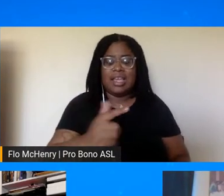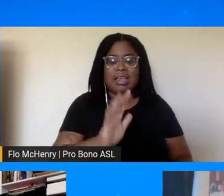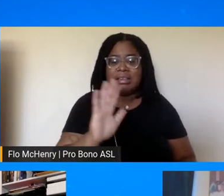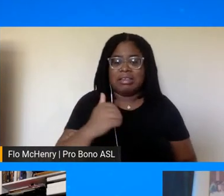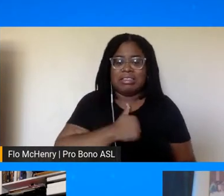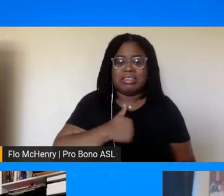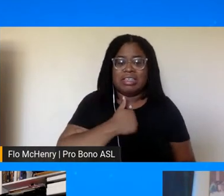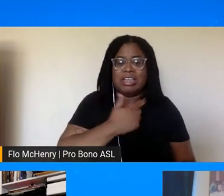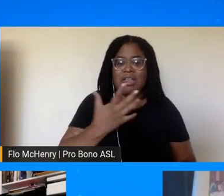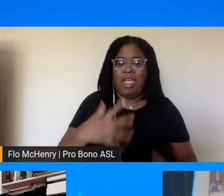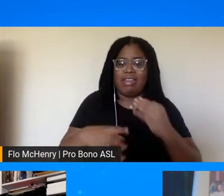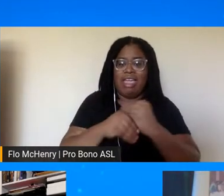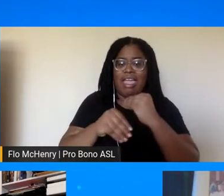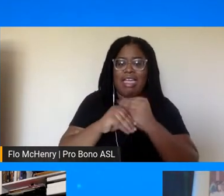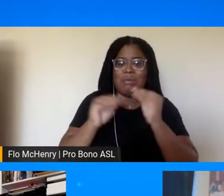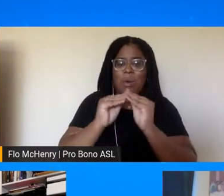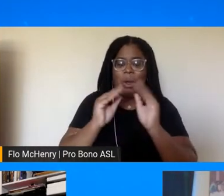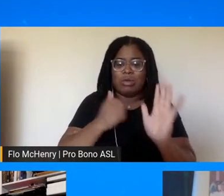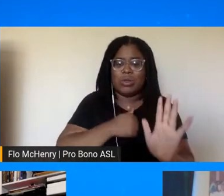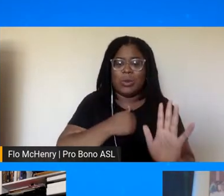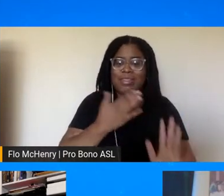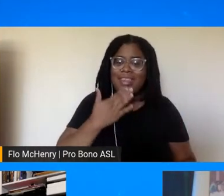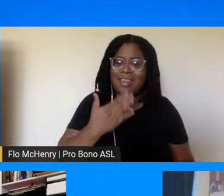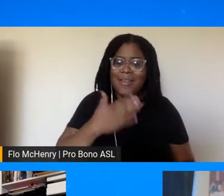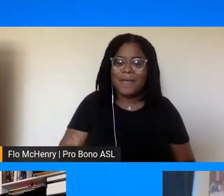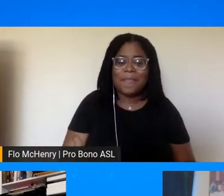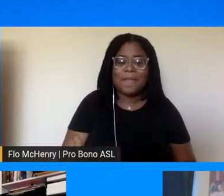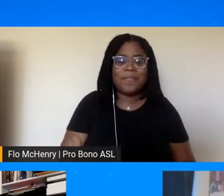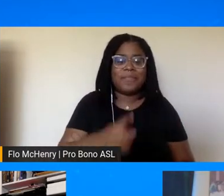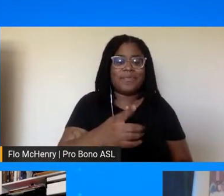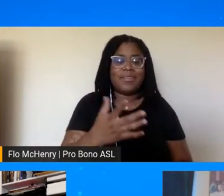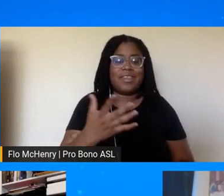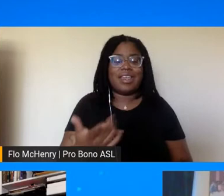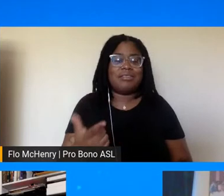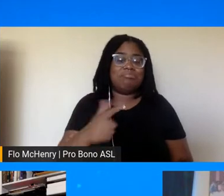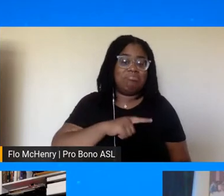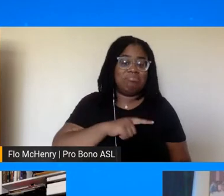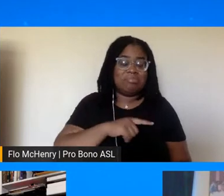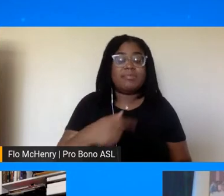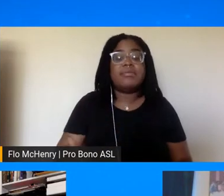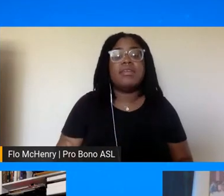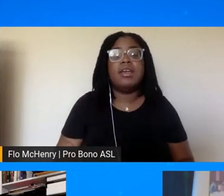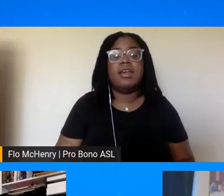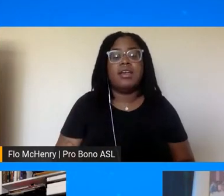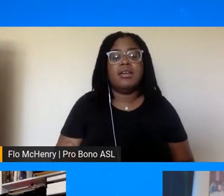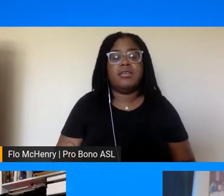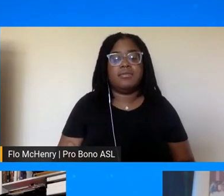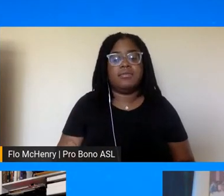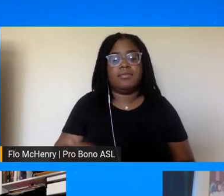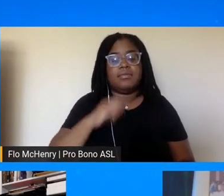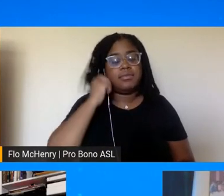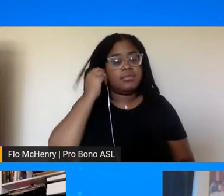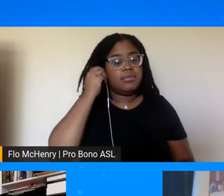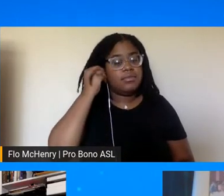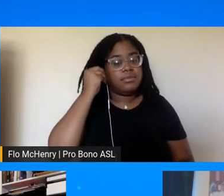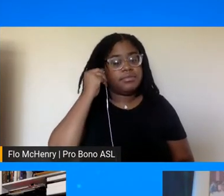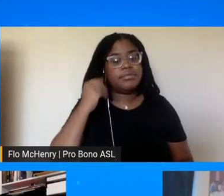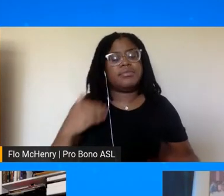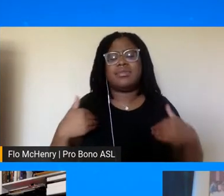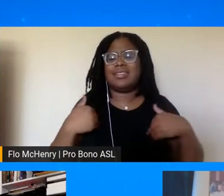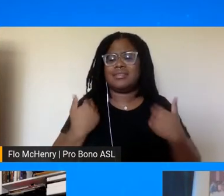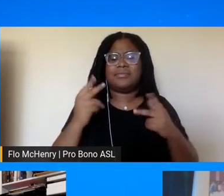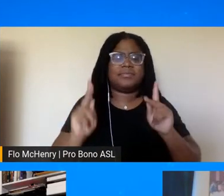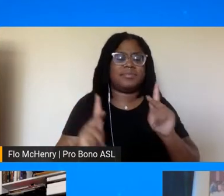had some additional things to add there. Thank you. After I say this, I'm going toss it back to Dr. King. But, you know, young people